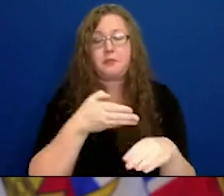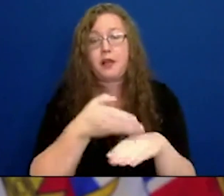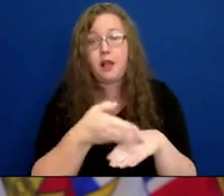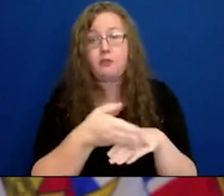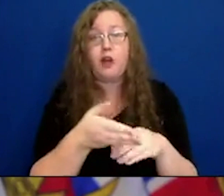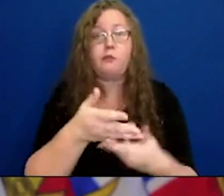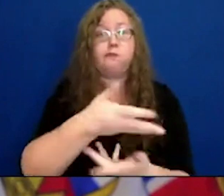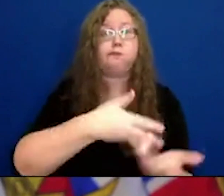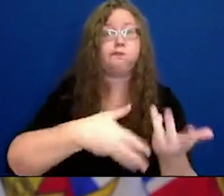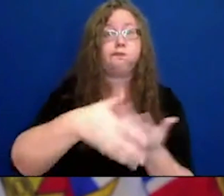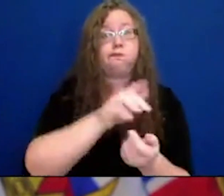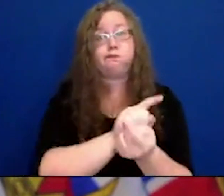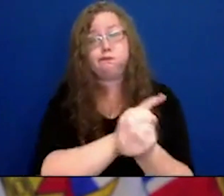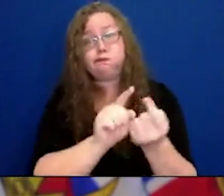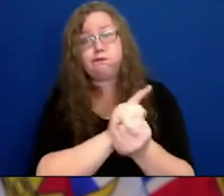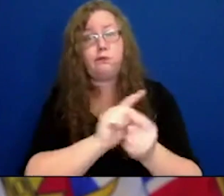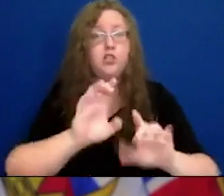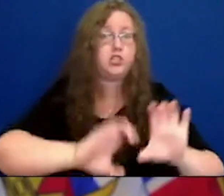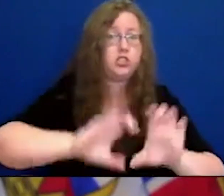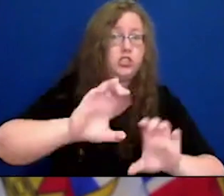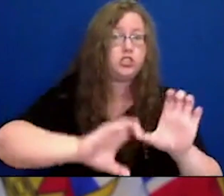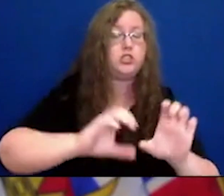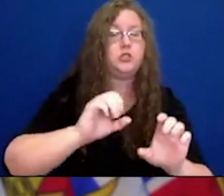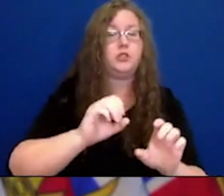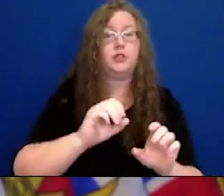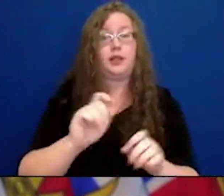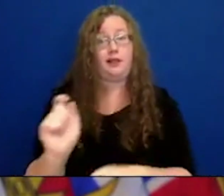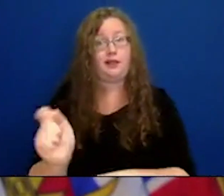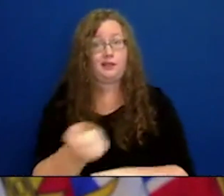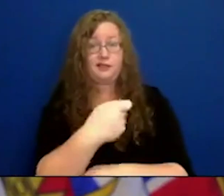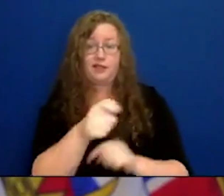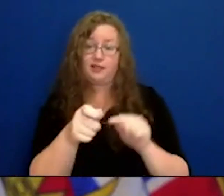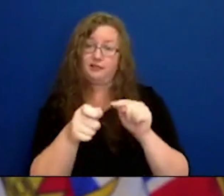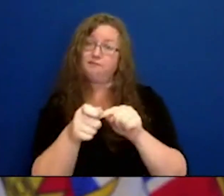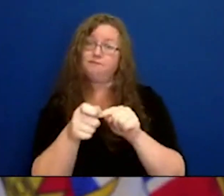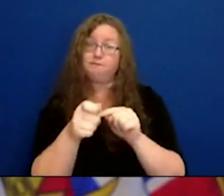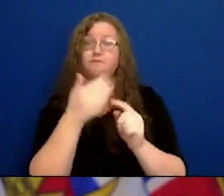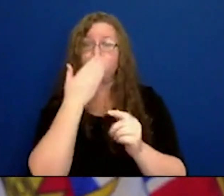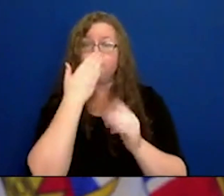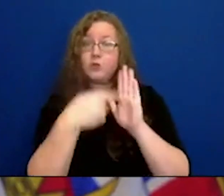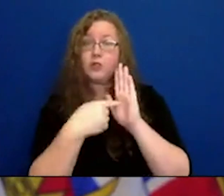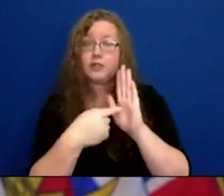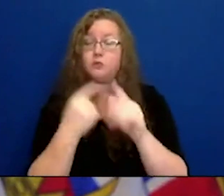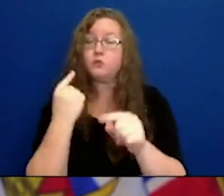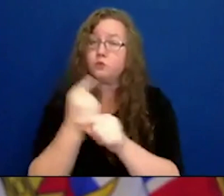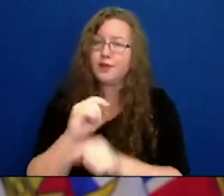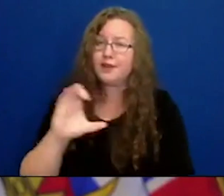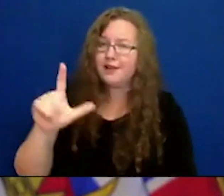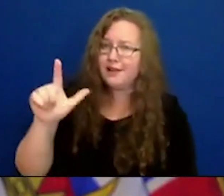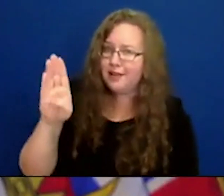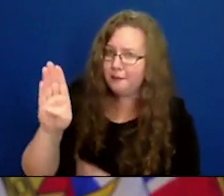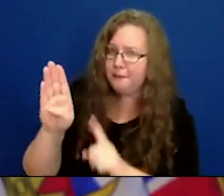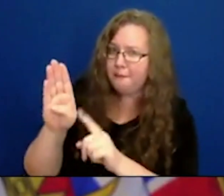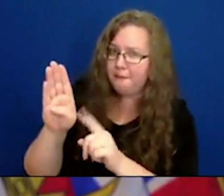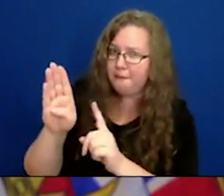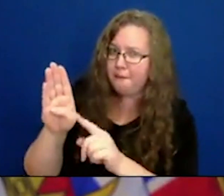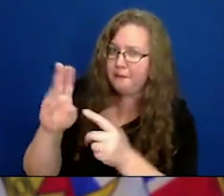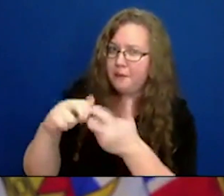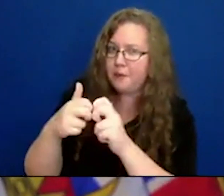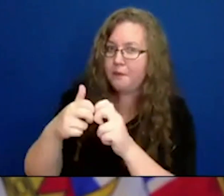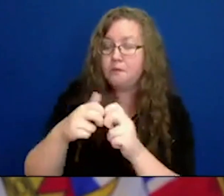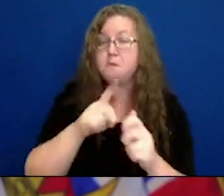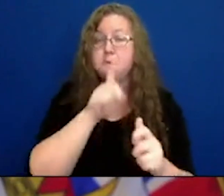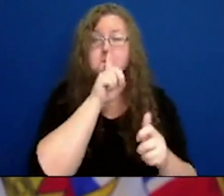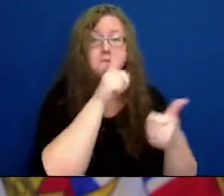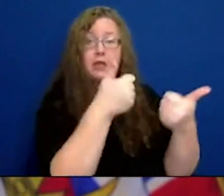And tennis is a good example where we've had quite a large clusters related to a tennis club, not the activity itself,